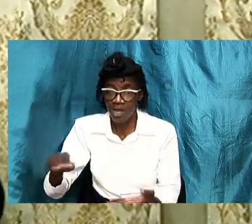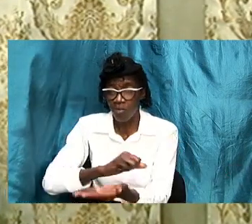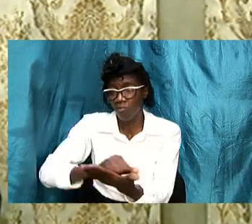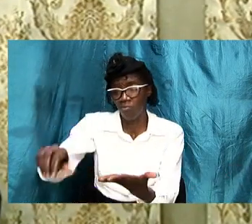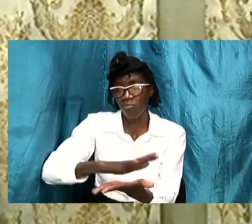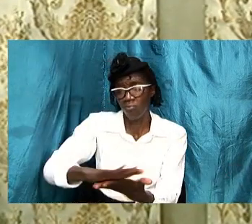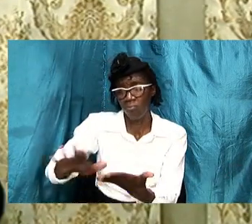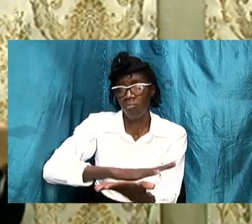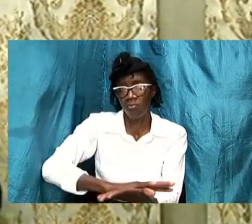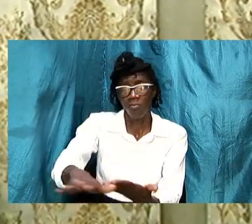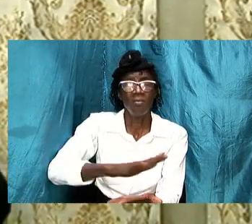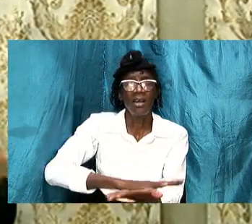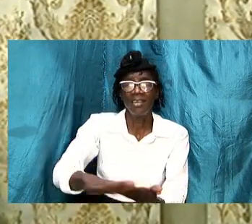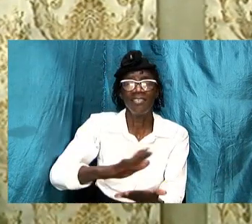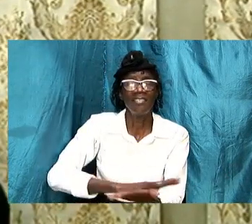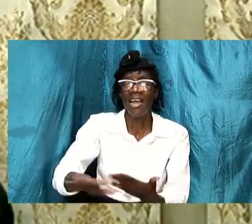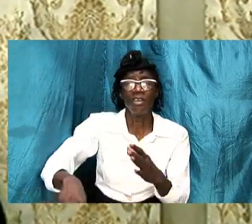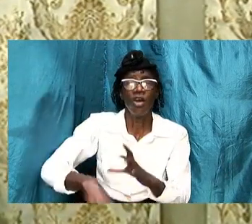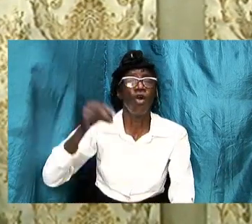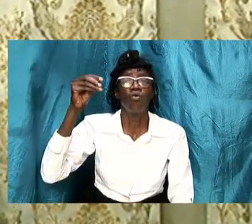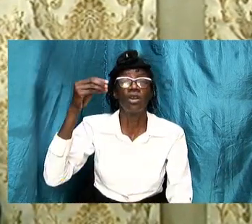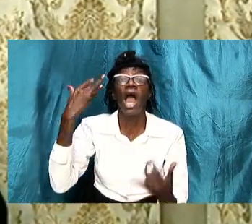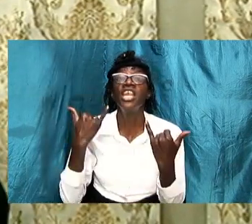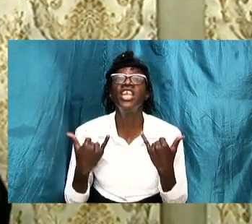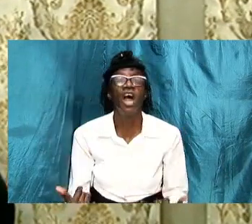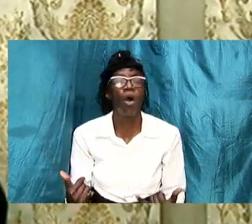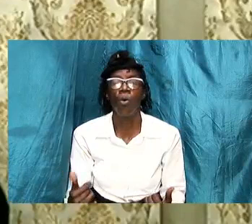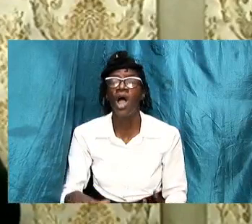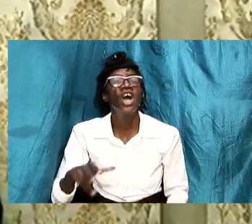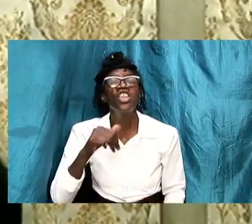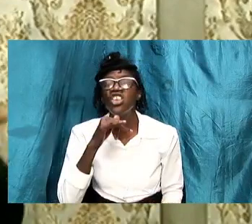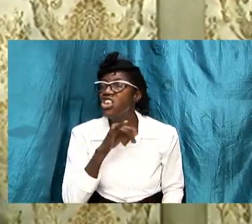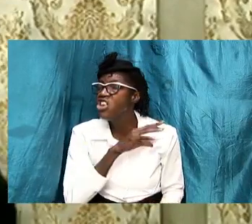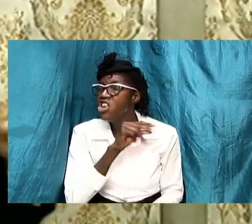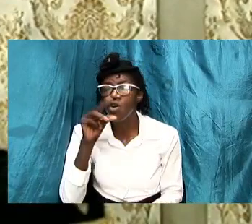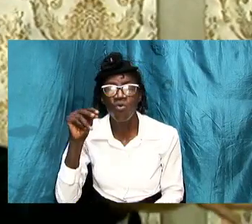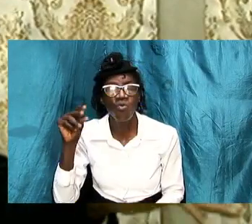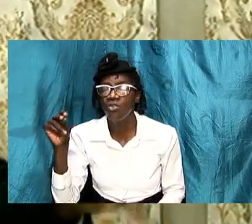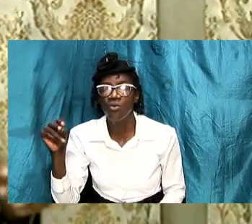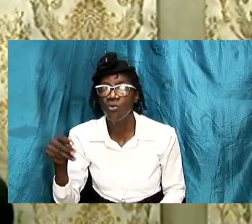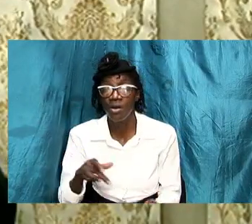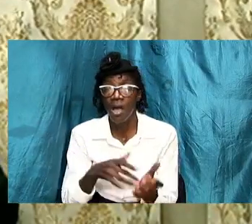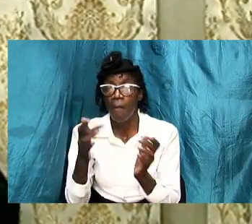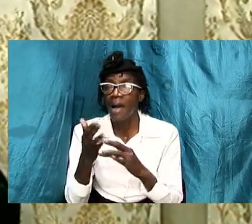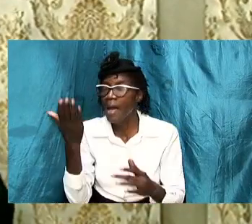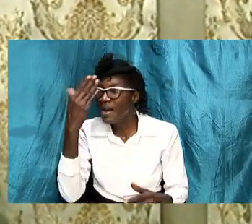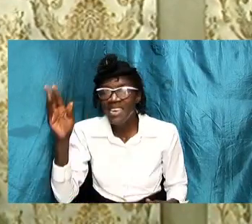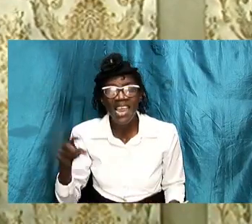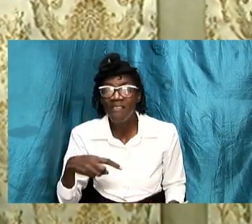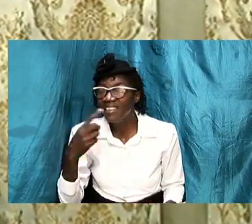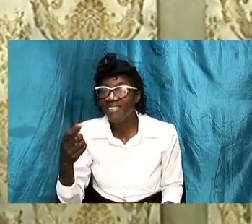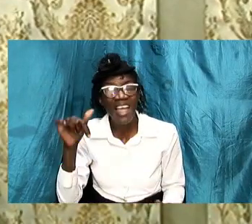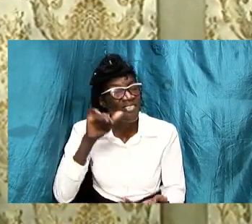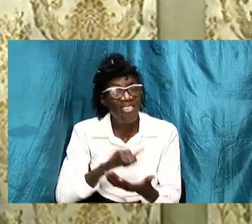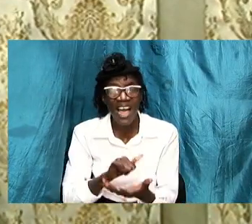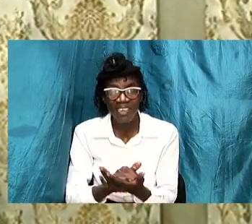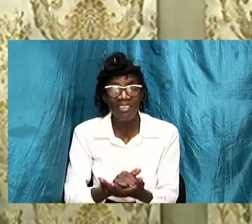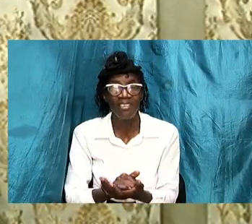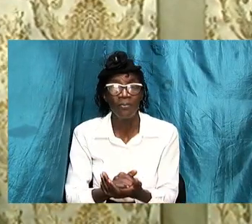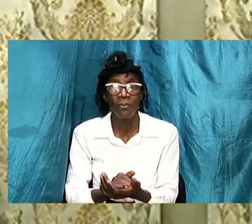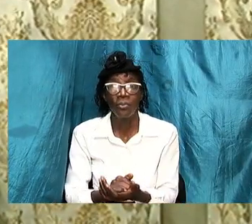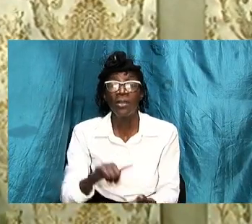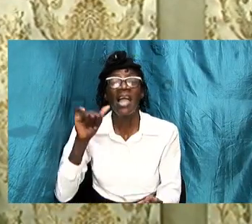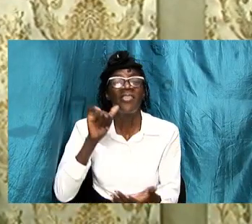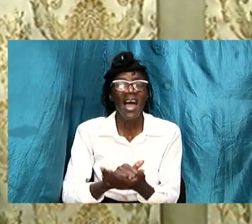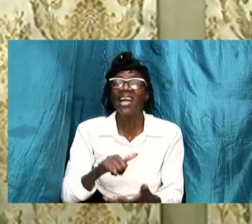telling you that that that is not the case the bible did not intend for that and never suggested that and that